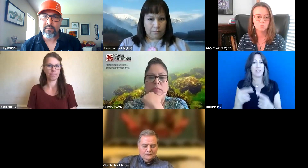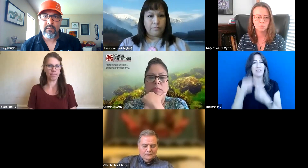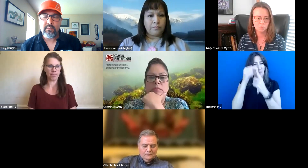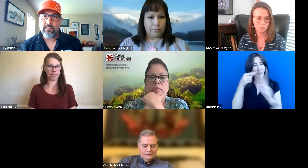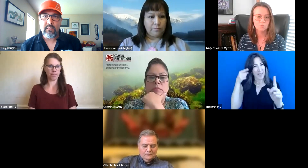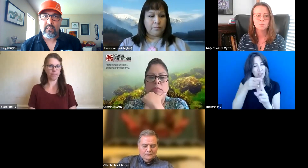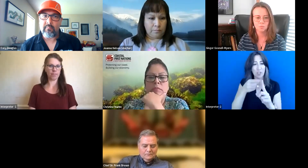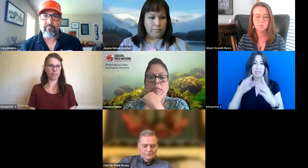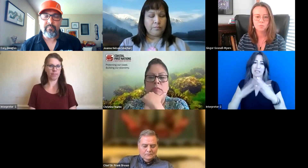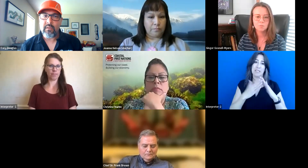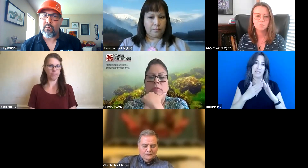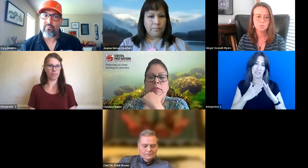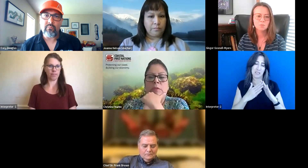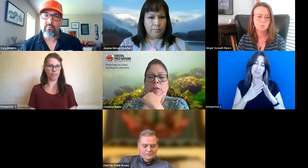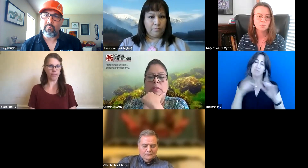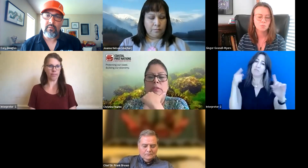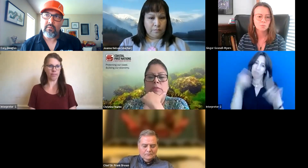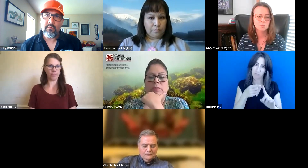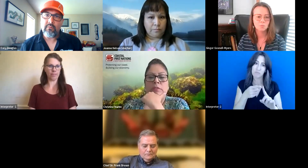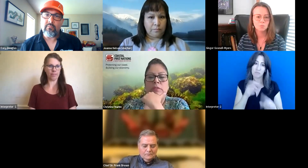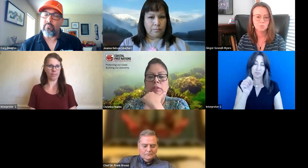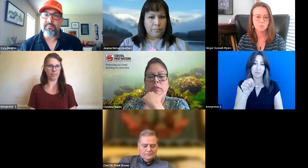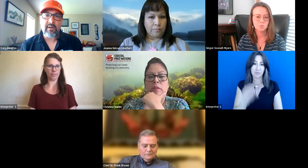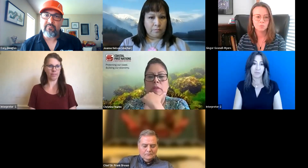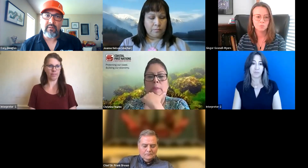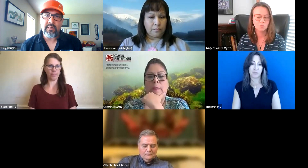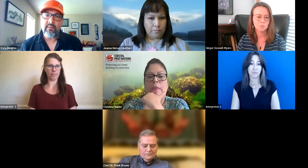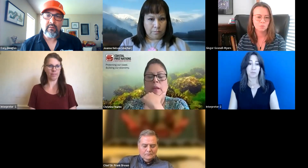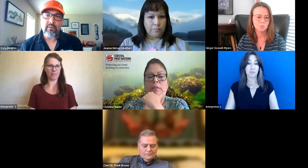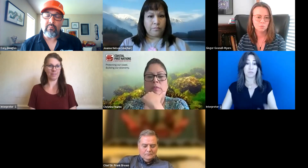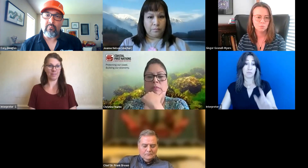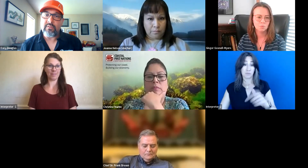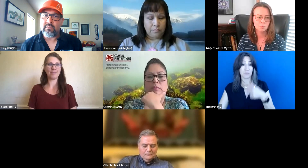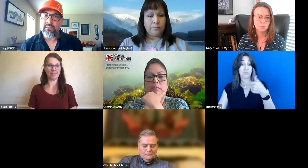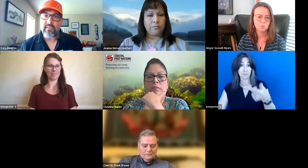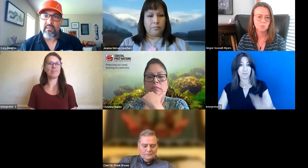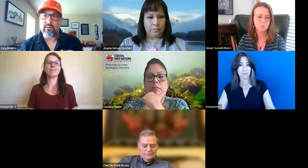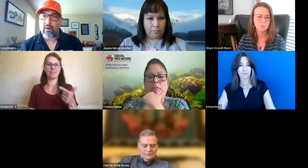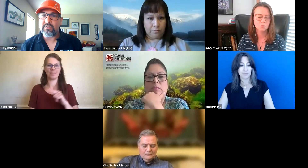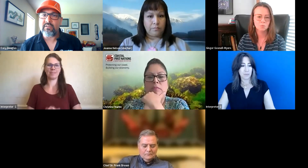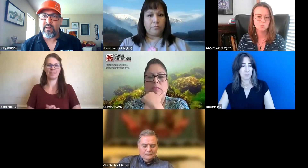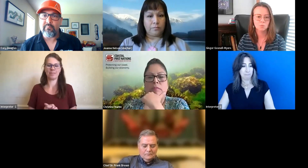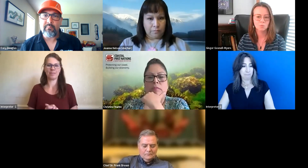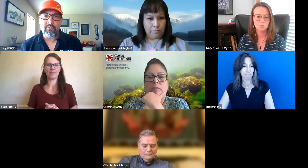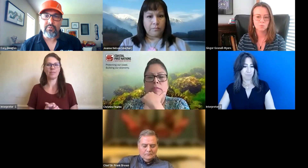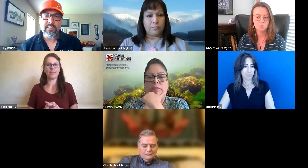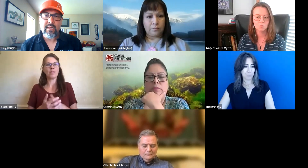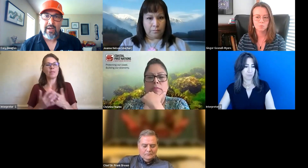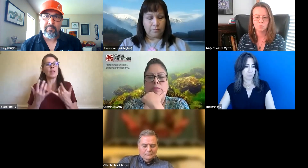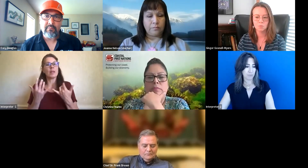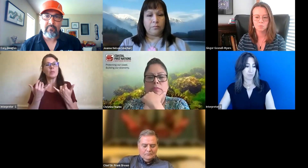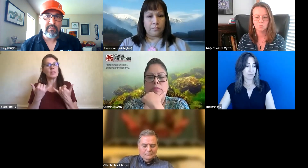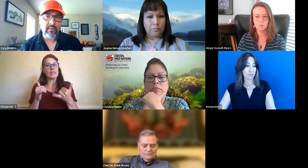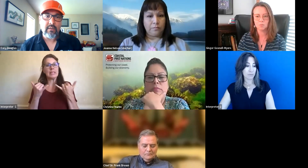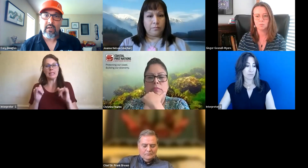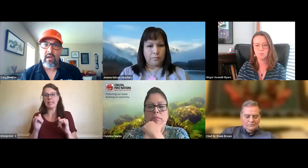footprint. Um, you know, respectfully, you know, we're, we're still seeing large development projects